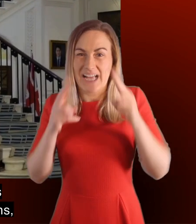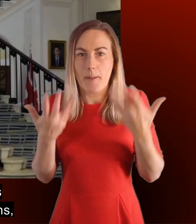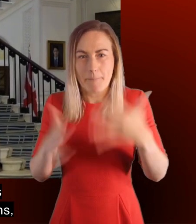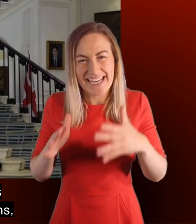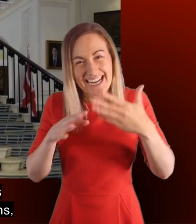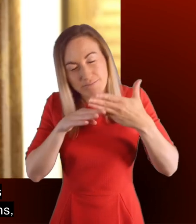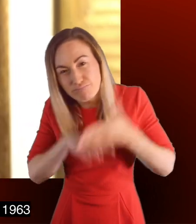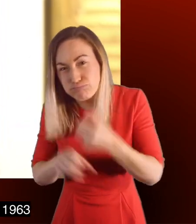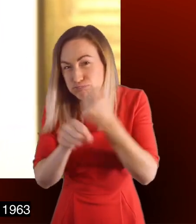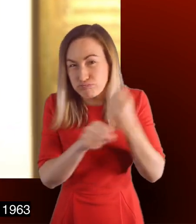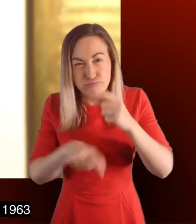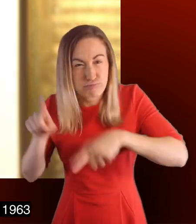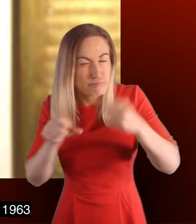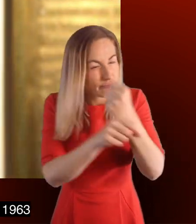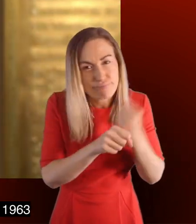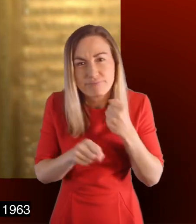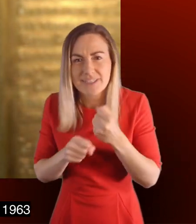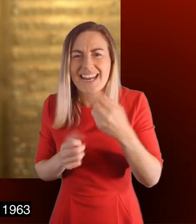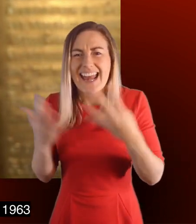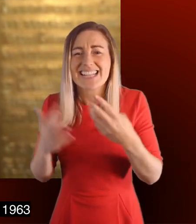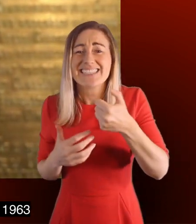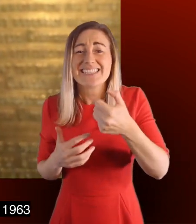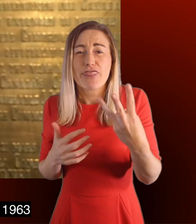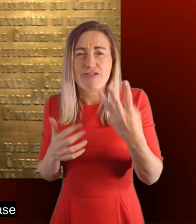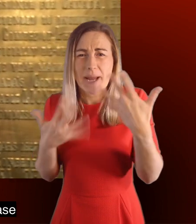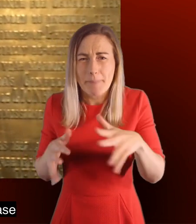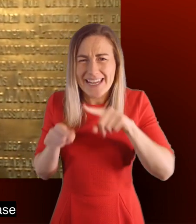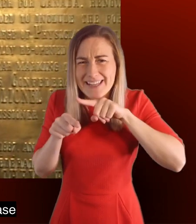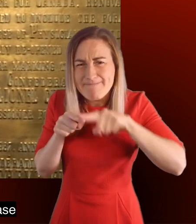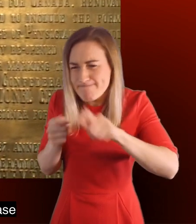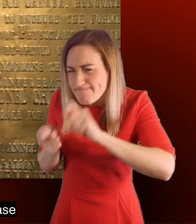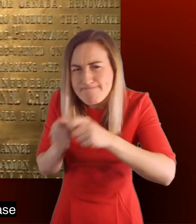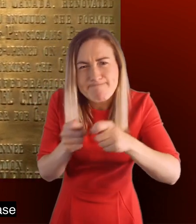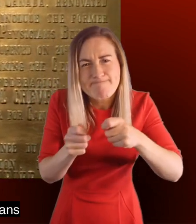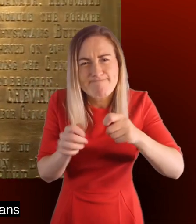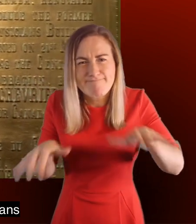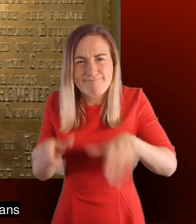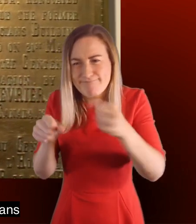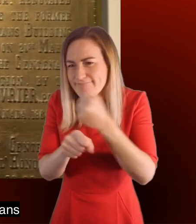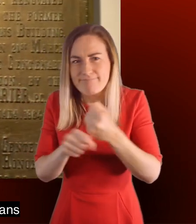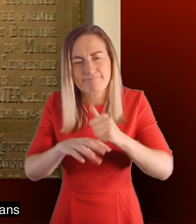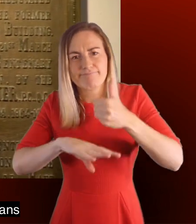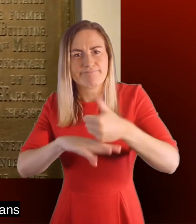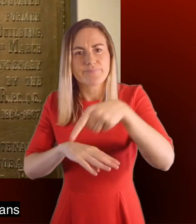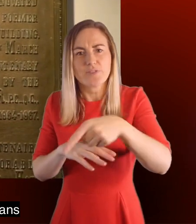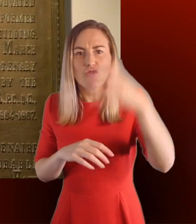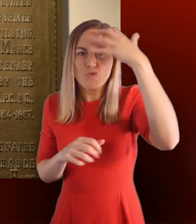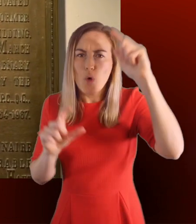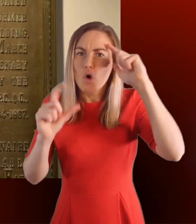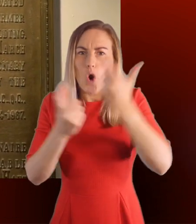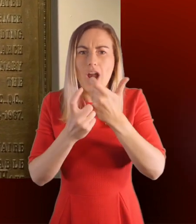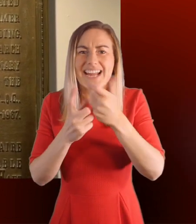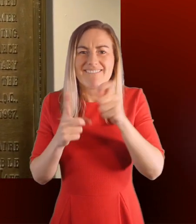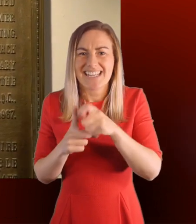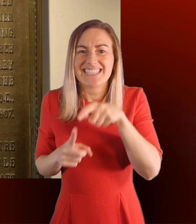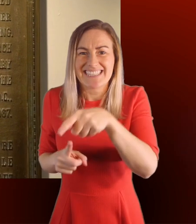multiple renovations with the most significant being in 1963 when Canada acquired the lease to the Royal College of Physicians and